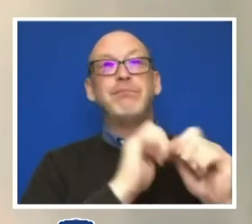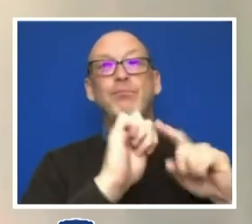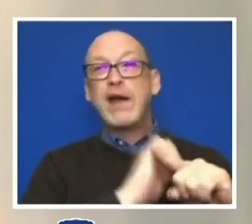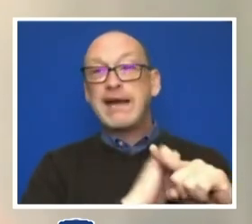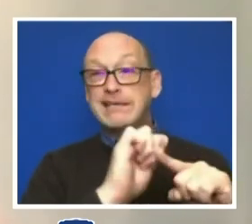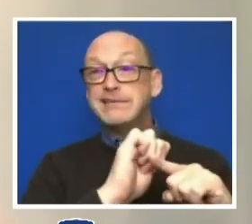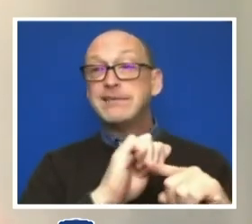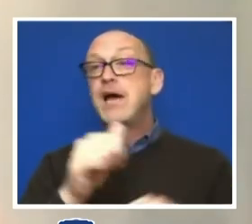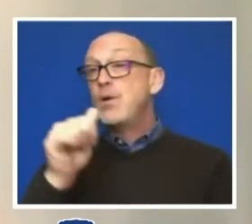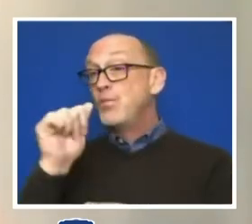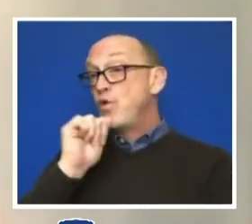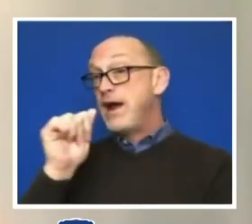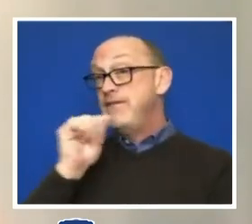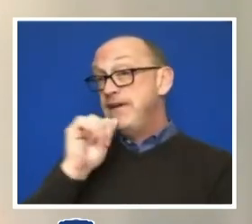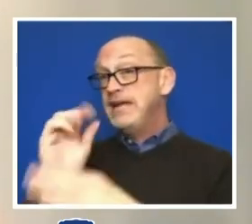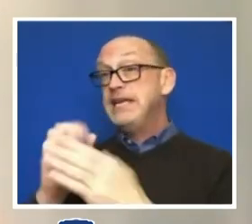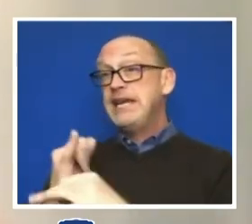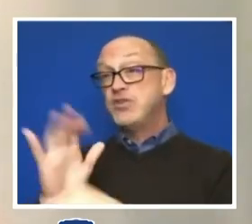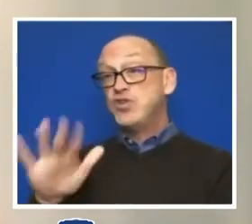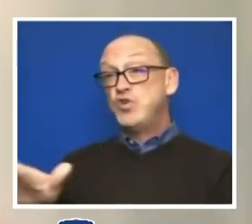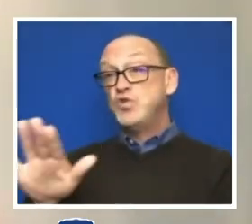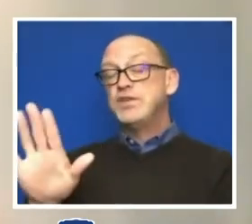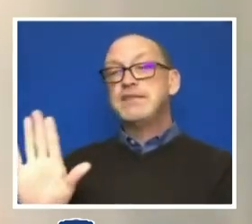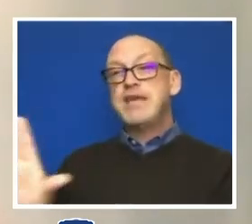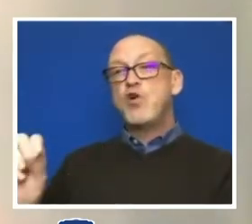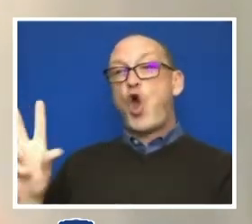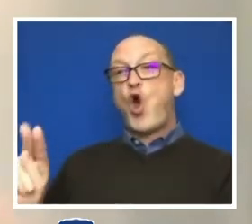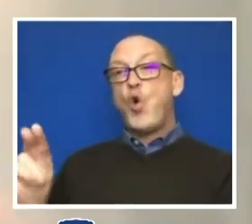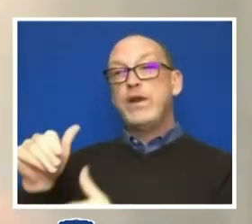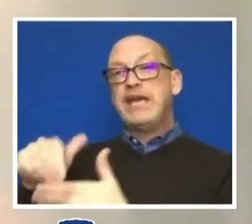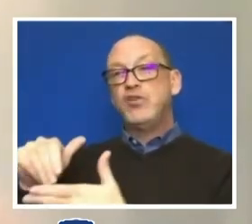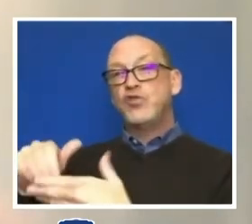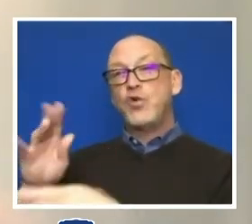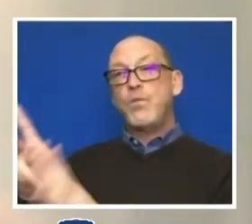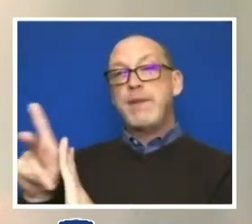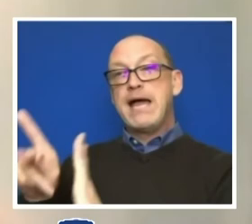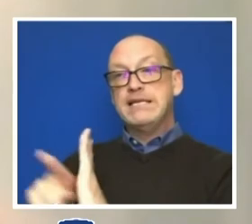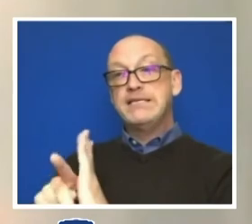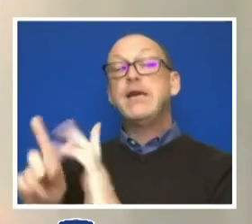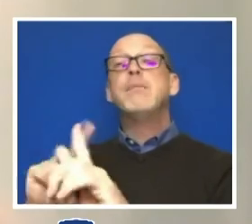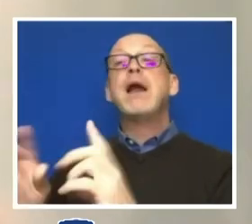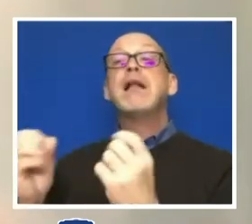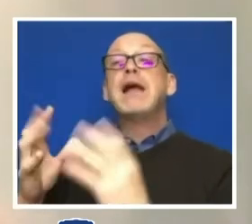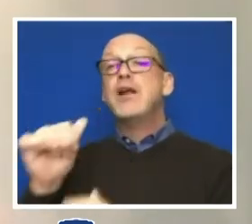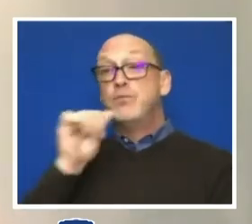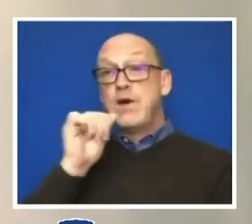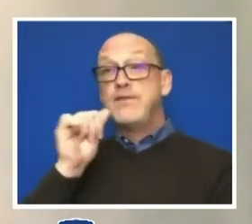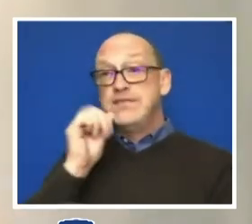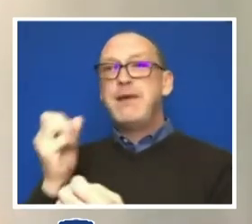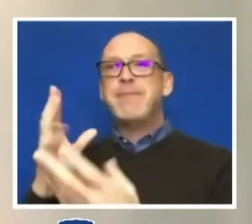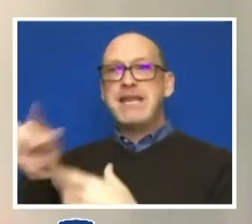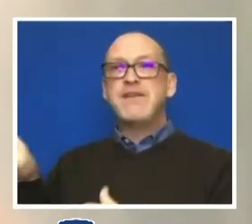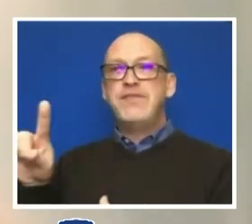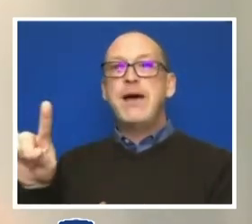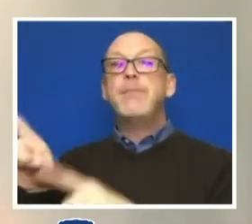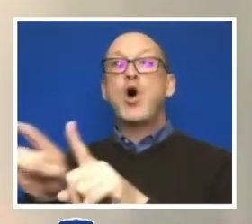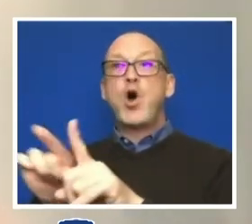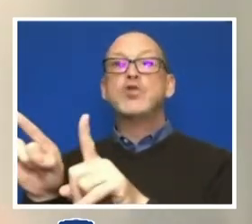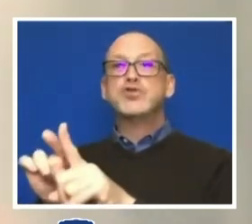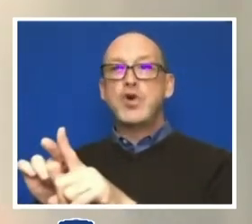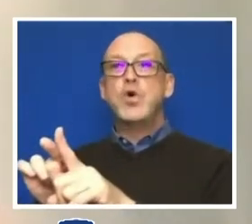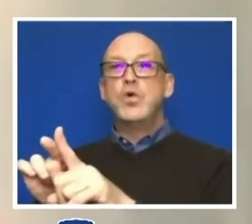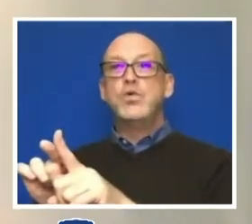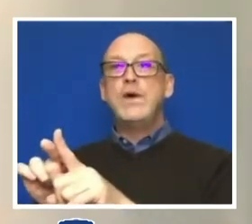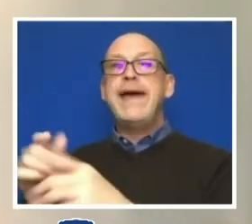private institutions can adhere to their own internal policies, although a lot of privates, many of them do also have